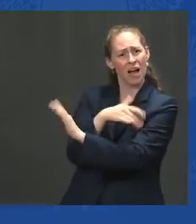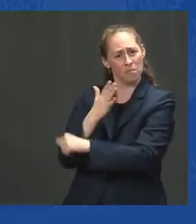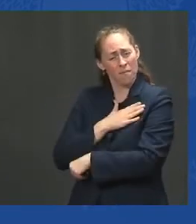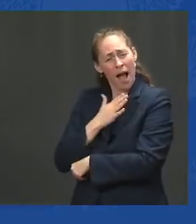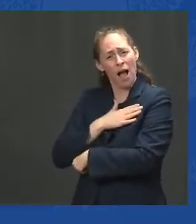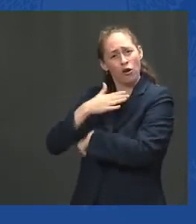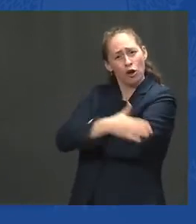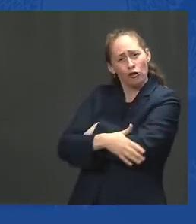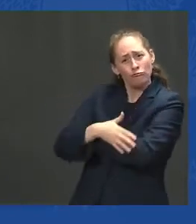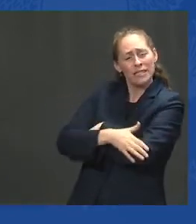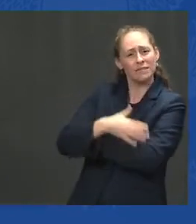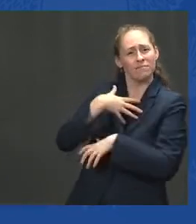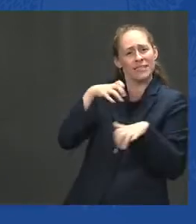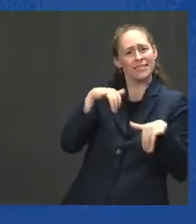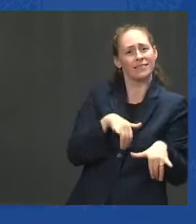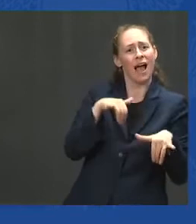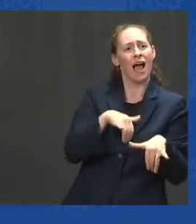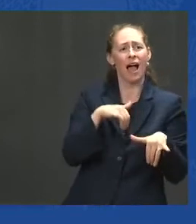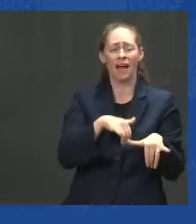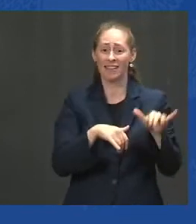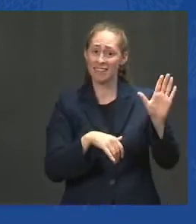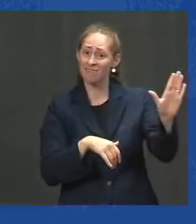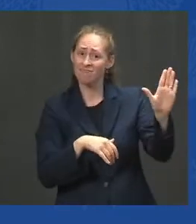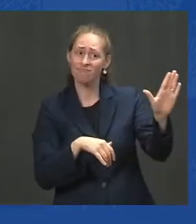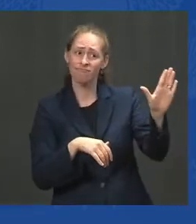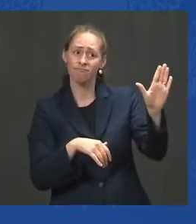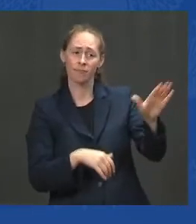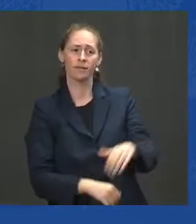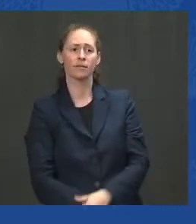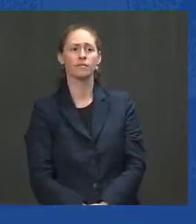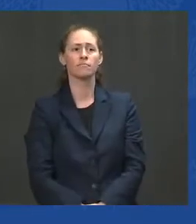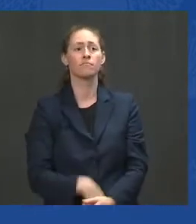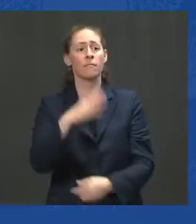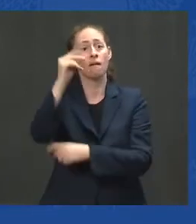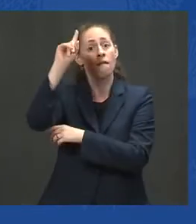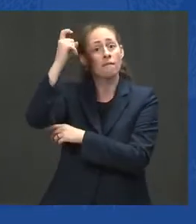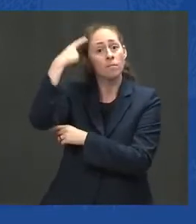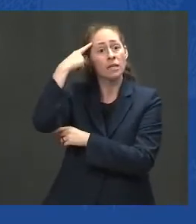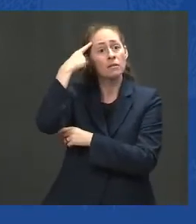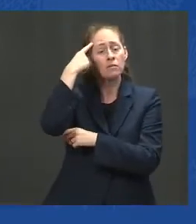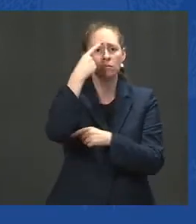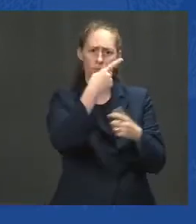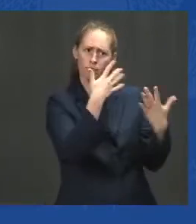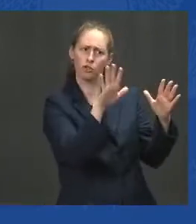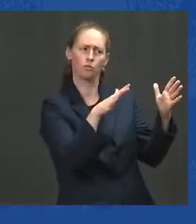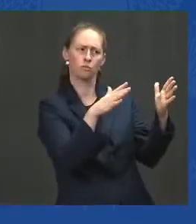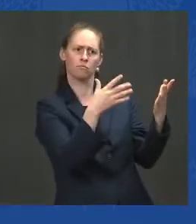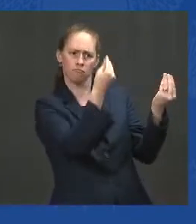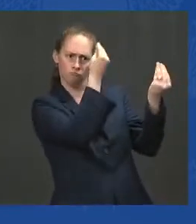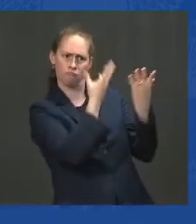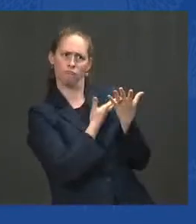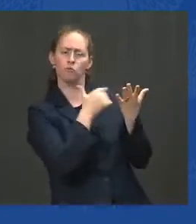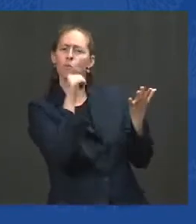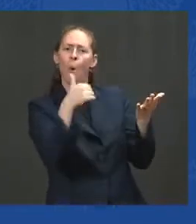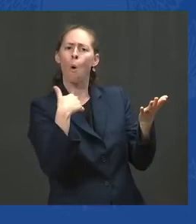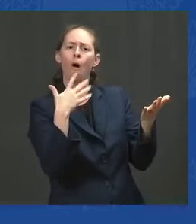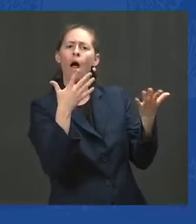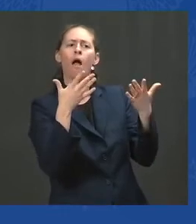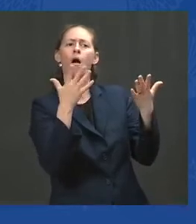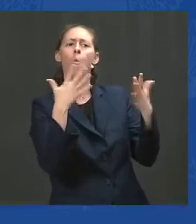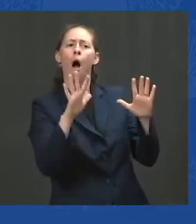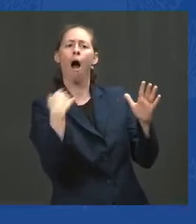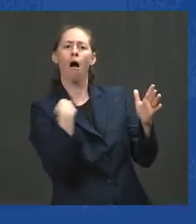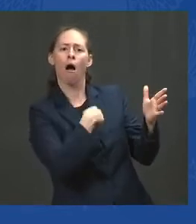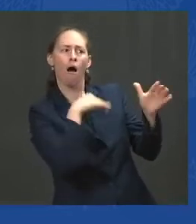and its supporters discouraged us from organizing a mass exodus to avoid triggering, as they said, a crisis of